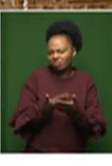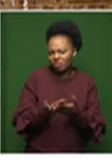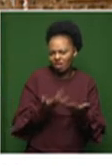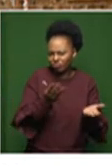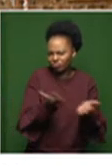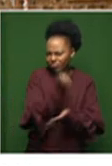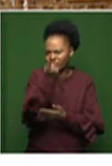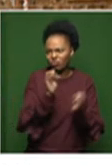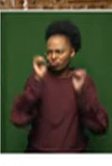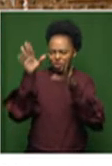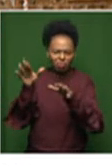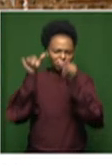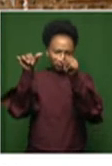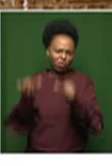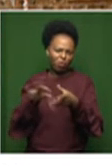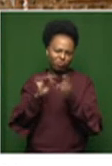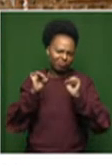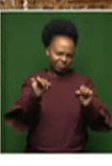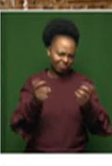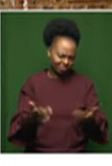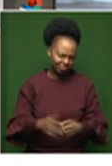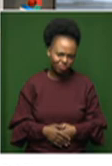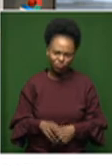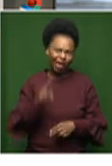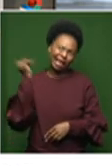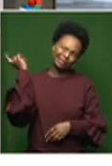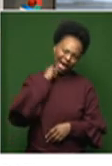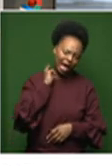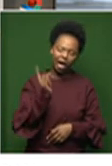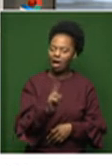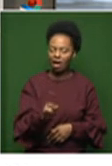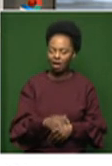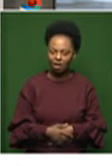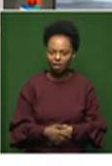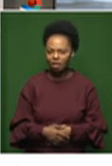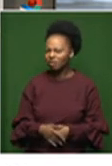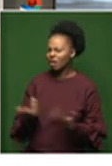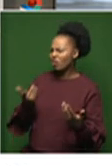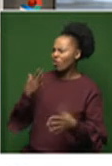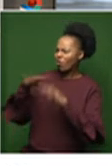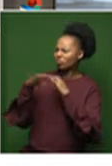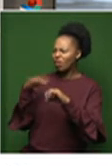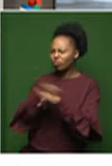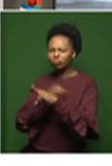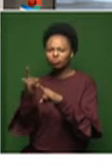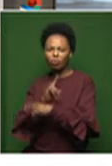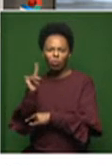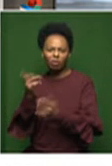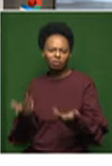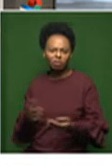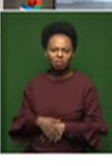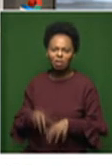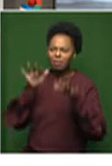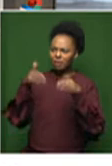home. It's not beyond the average person's reach. Yeah, sure. And what kind of conversations are you expecting that people will